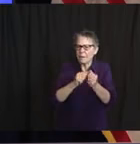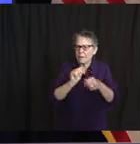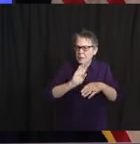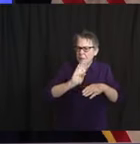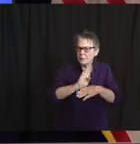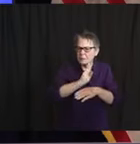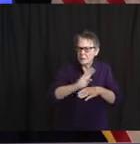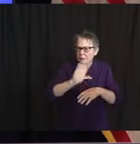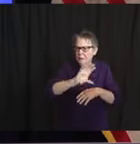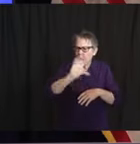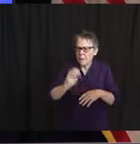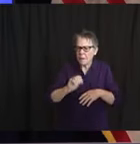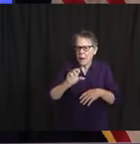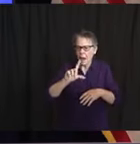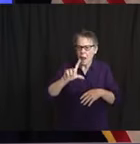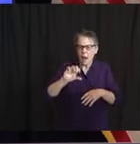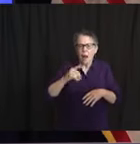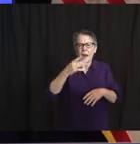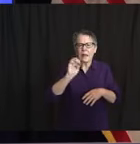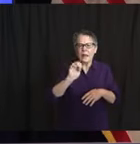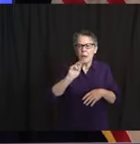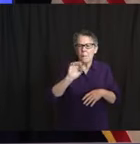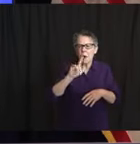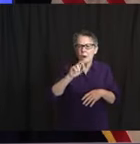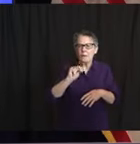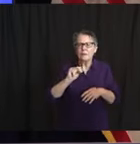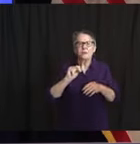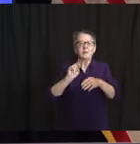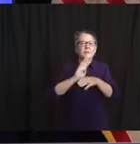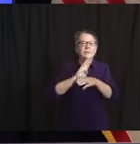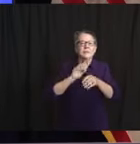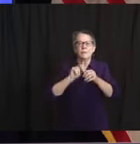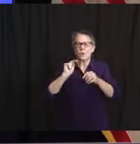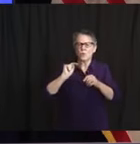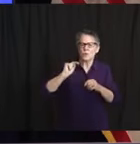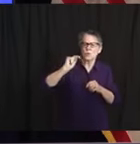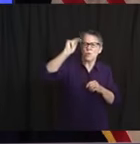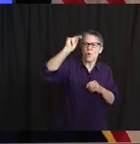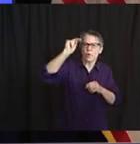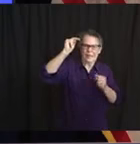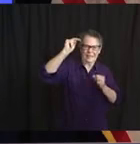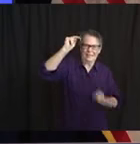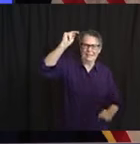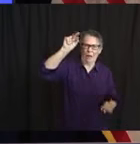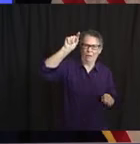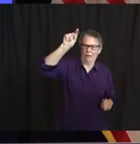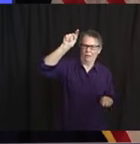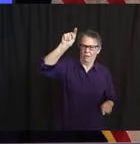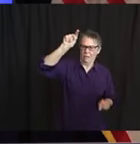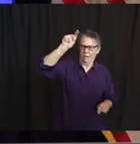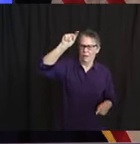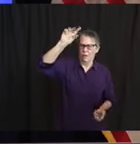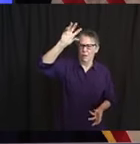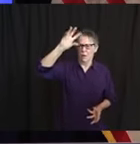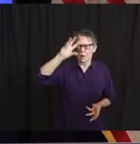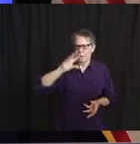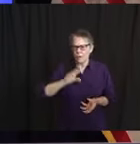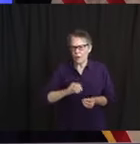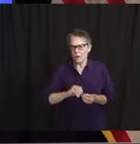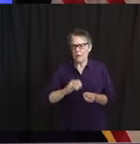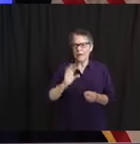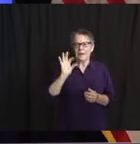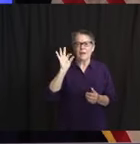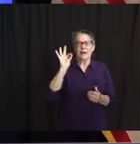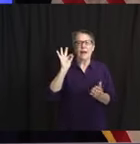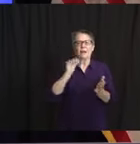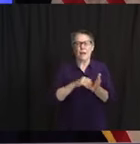in both Moorestown and Mount Laurel. They probably have 4,000 of their 5,000 employees there. Talking about very